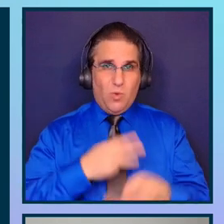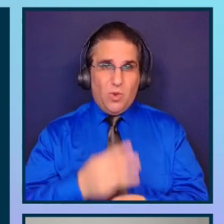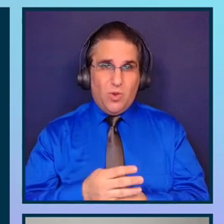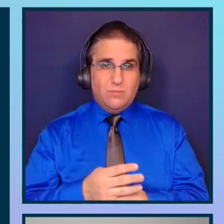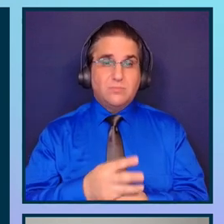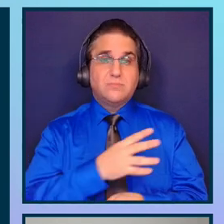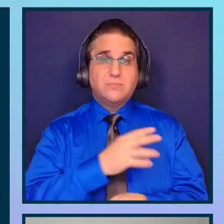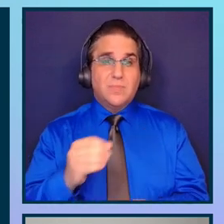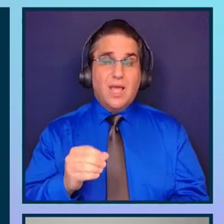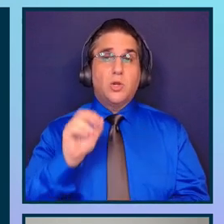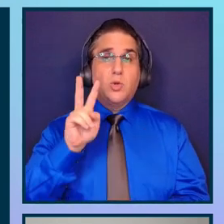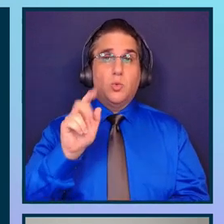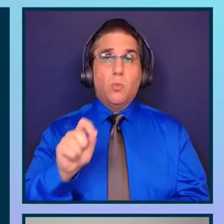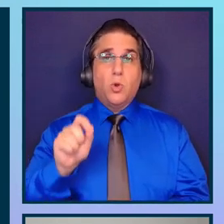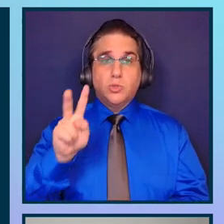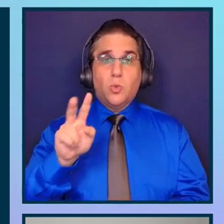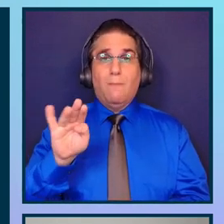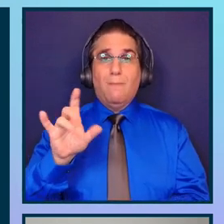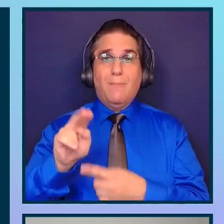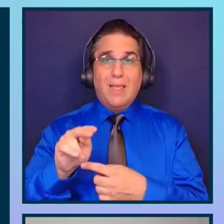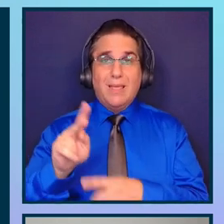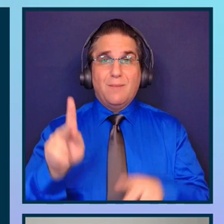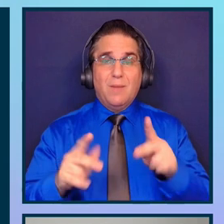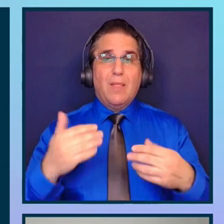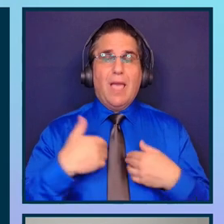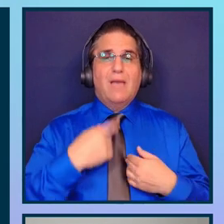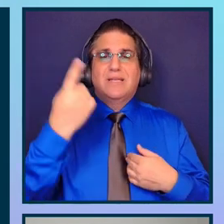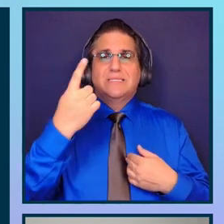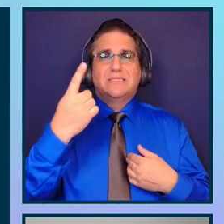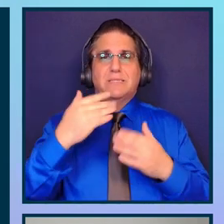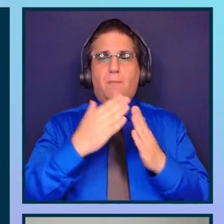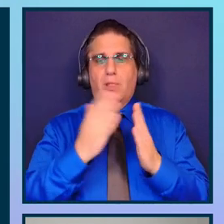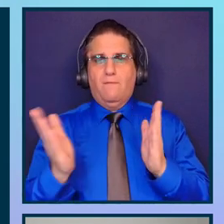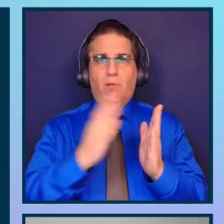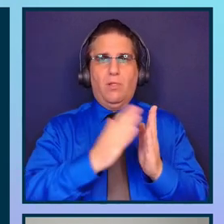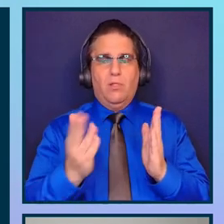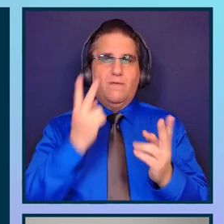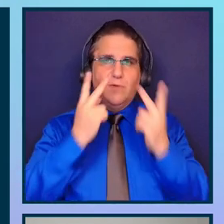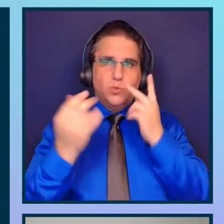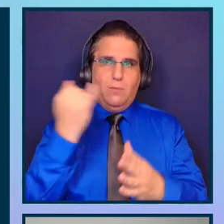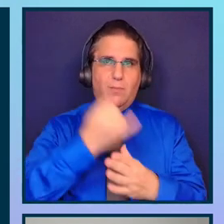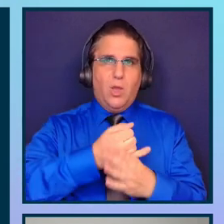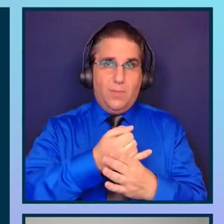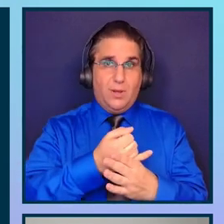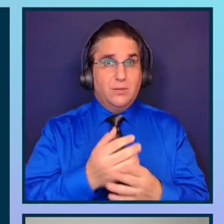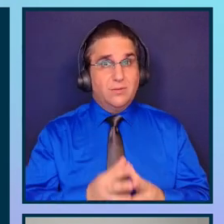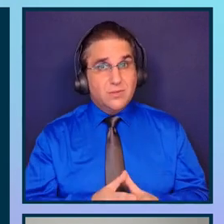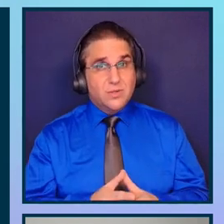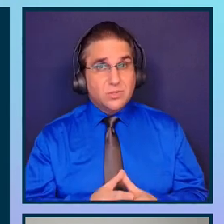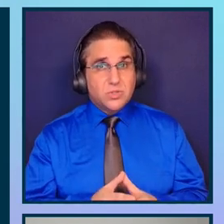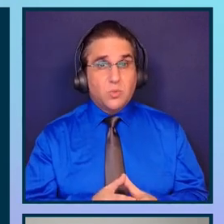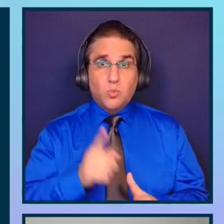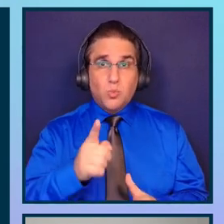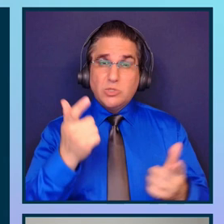.2 billion people has some kind of visual impairment in any degree. So with this